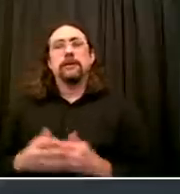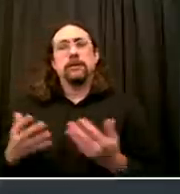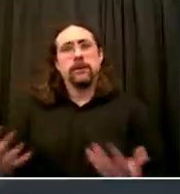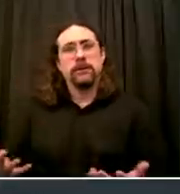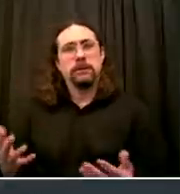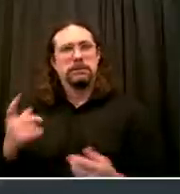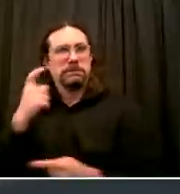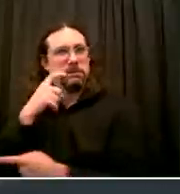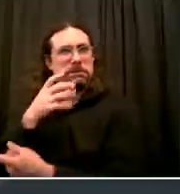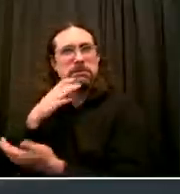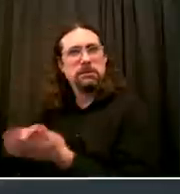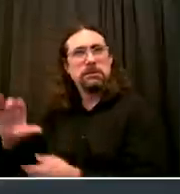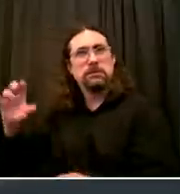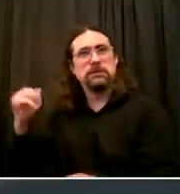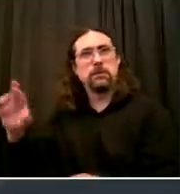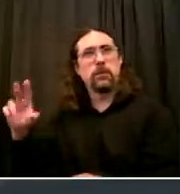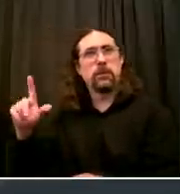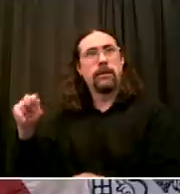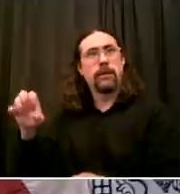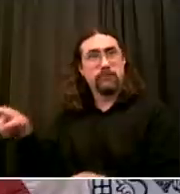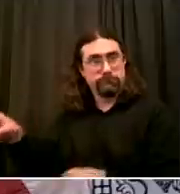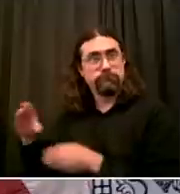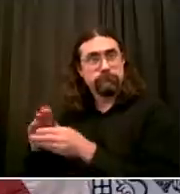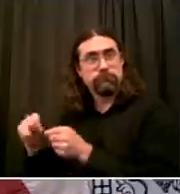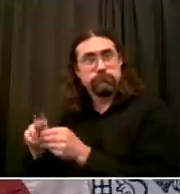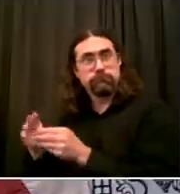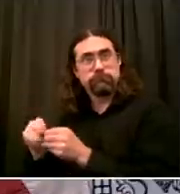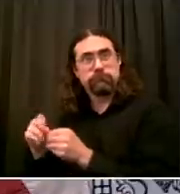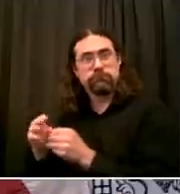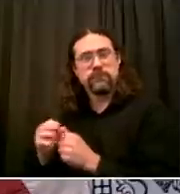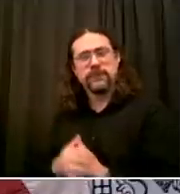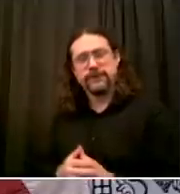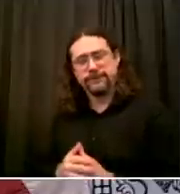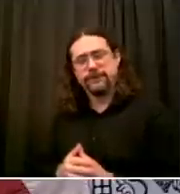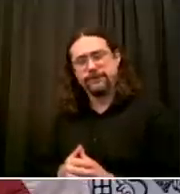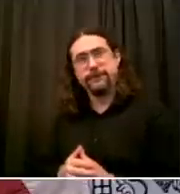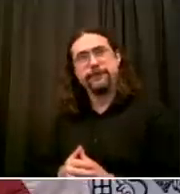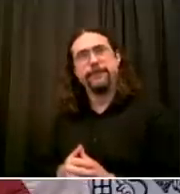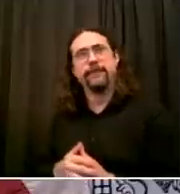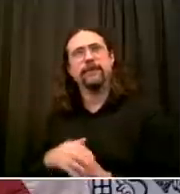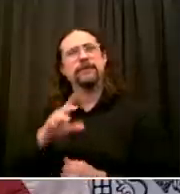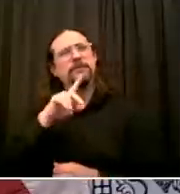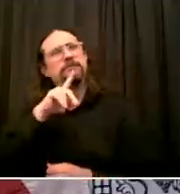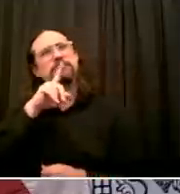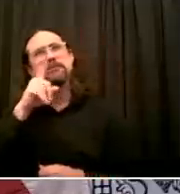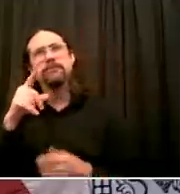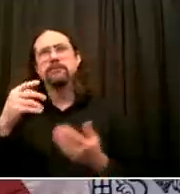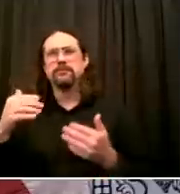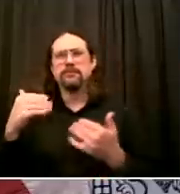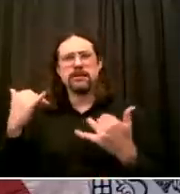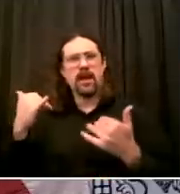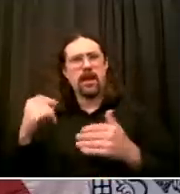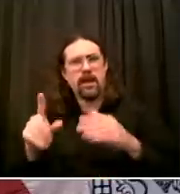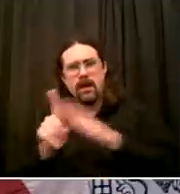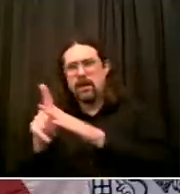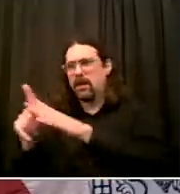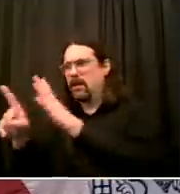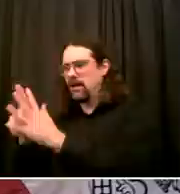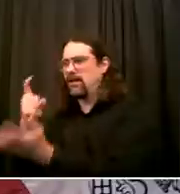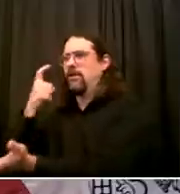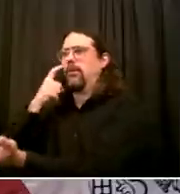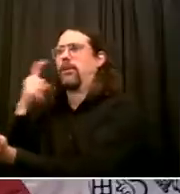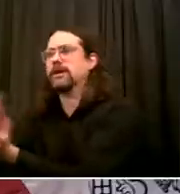talking about today So much of what we want to grapple with Was made even clearer